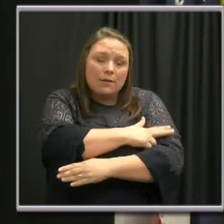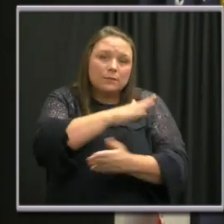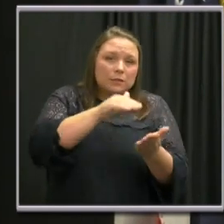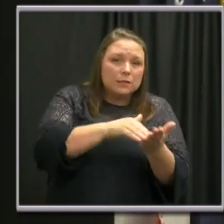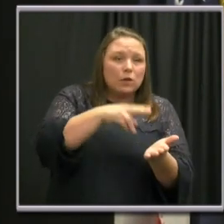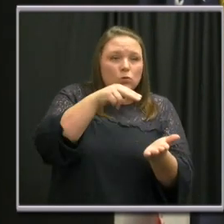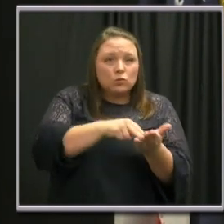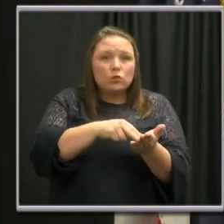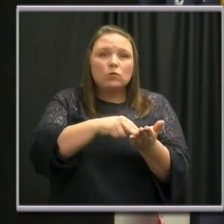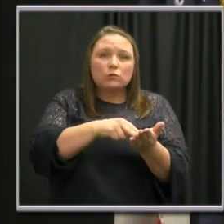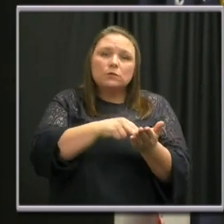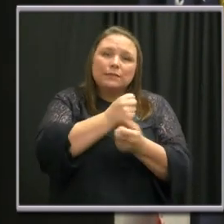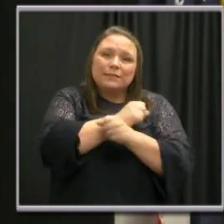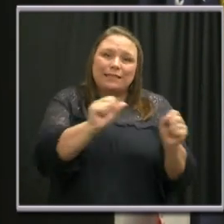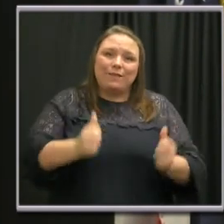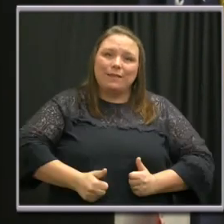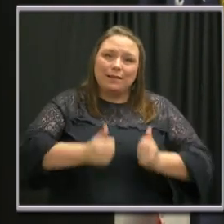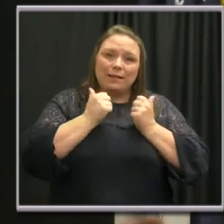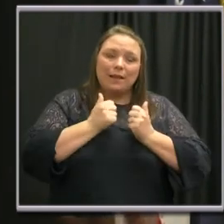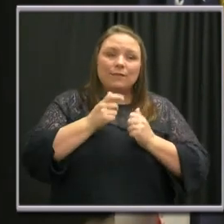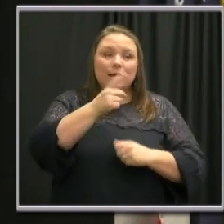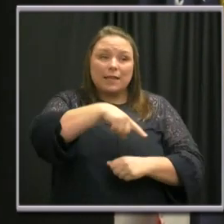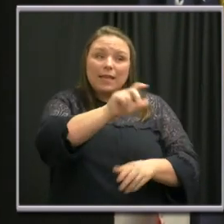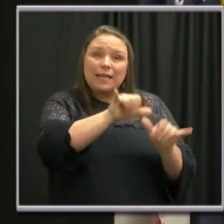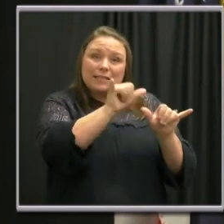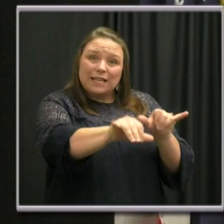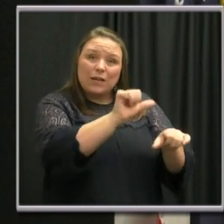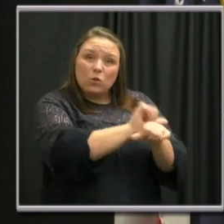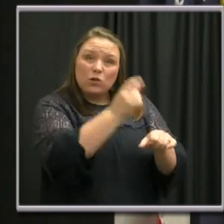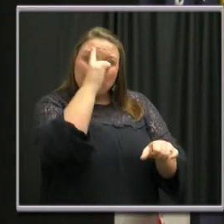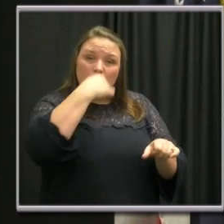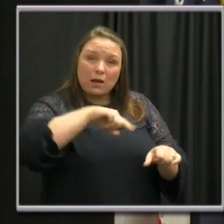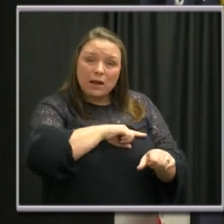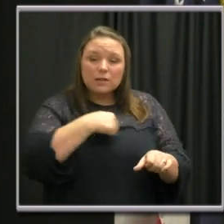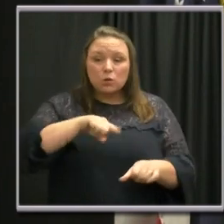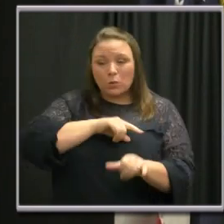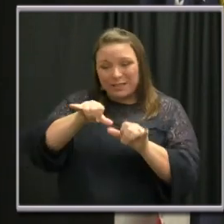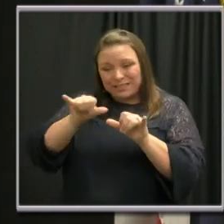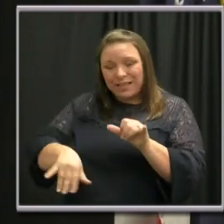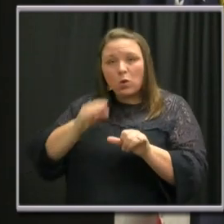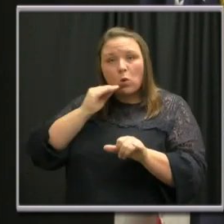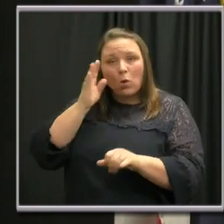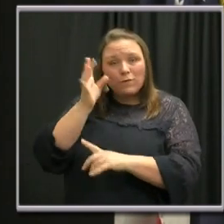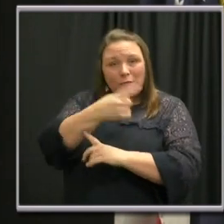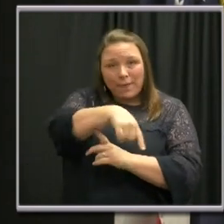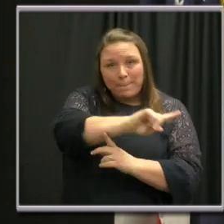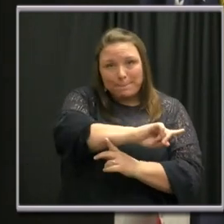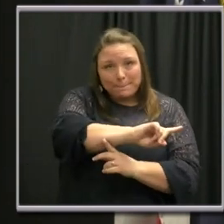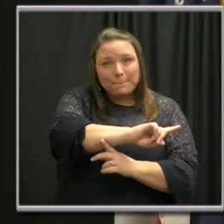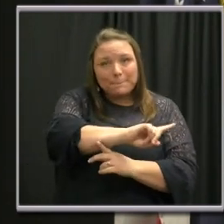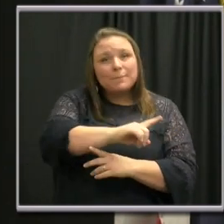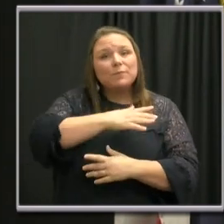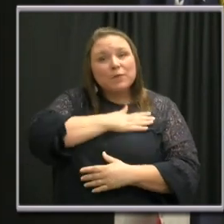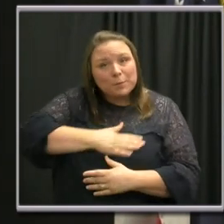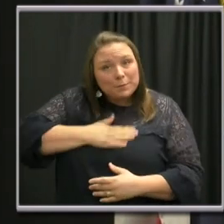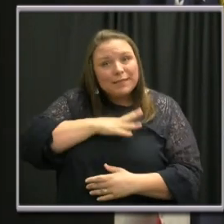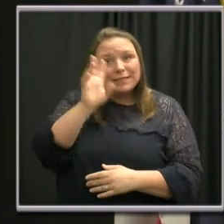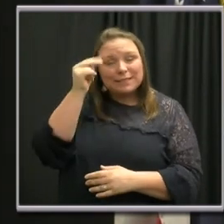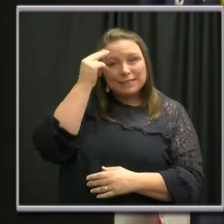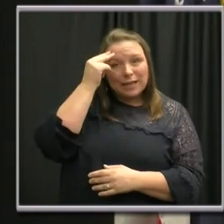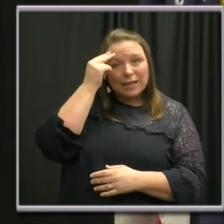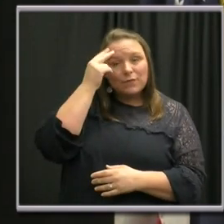save those who need their help. They're staying at work for us. We need to stay at home for them. So please, Nashville,